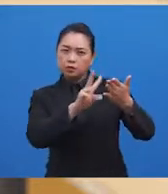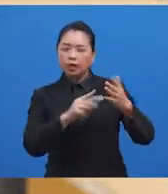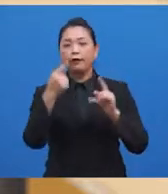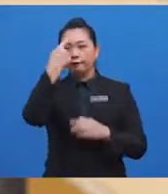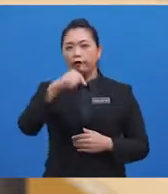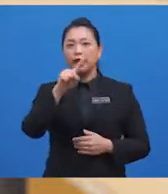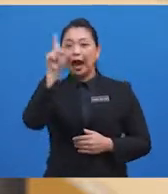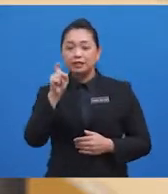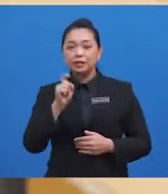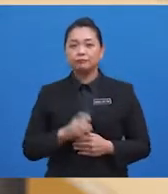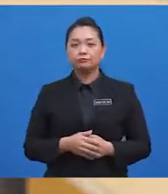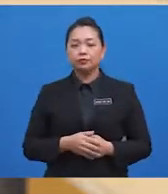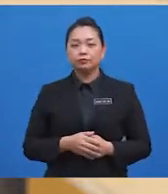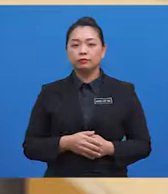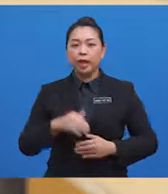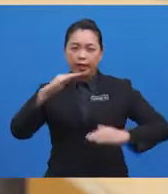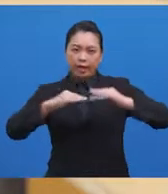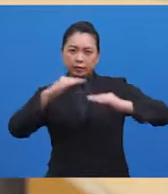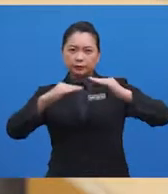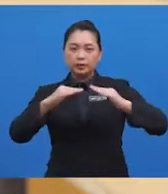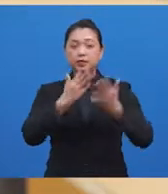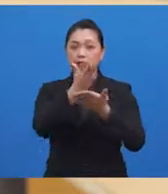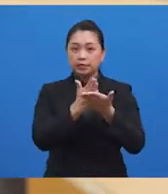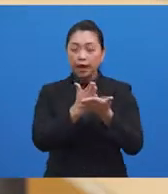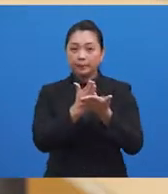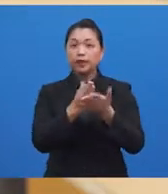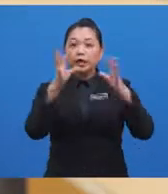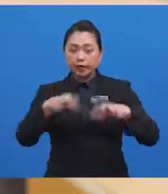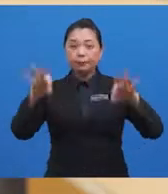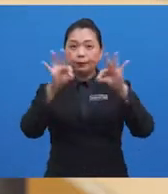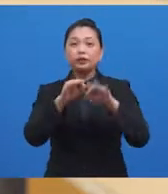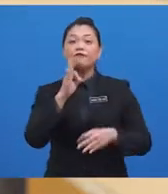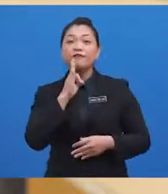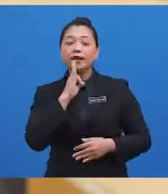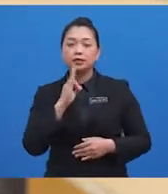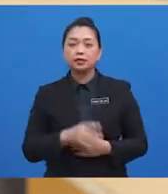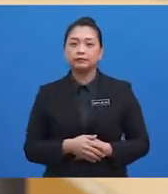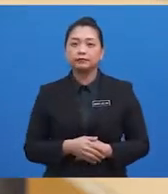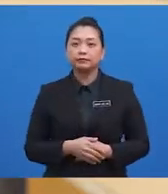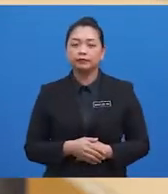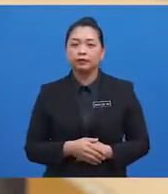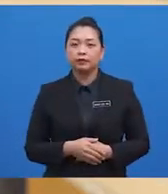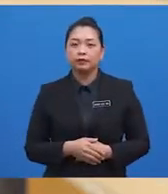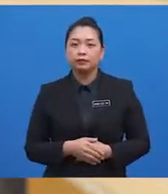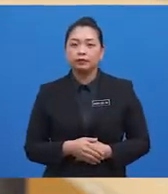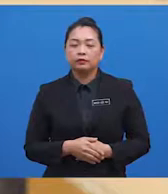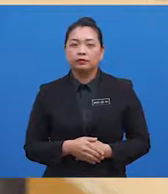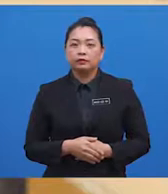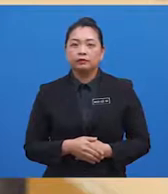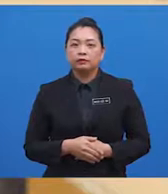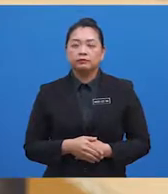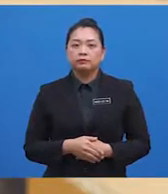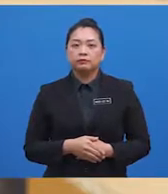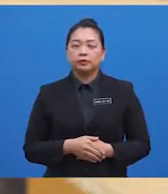well as establishing some important facts about the narrator. Another set of skills which is synonymous